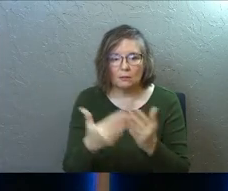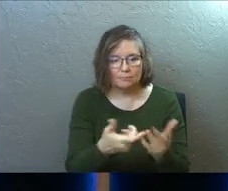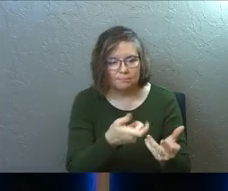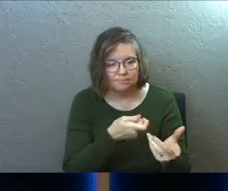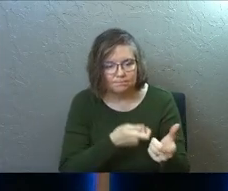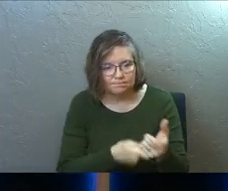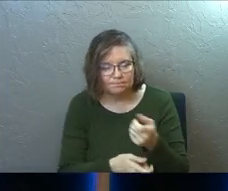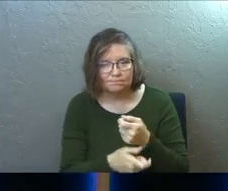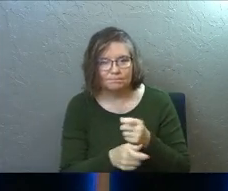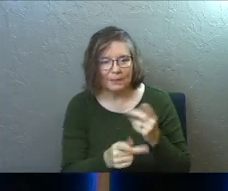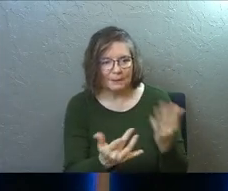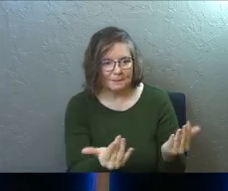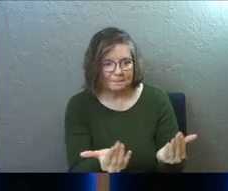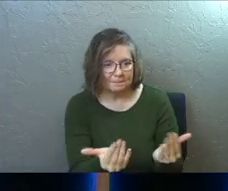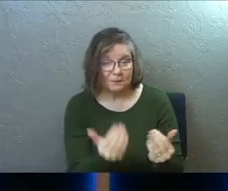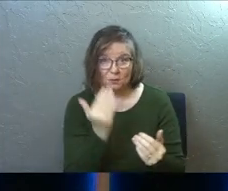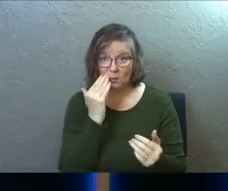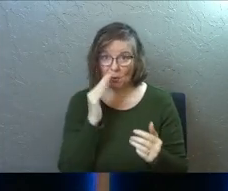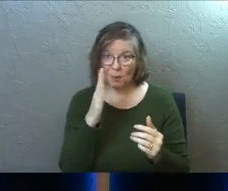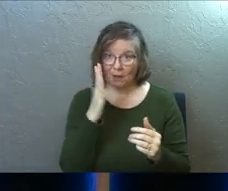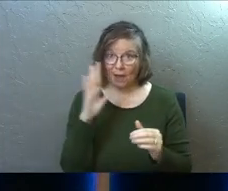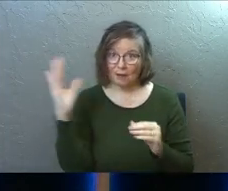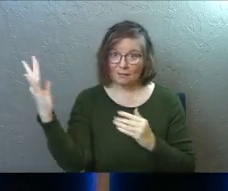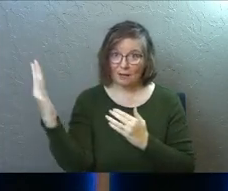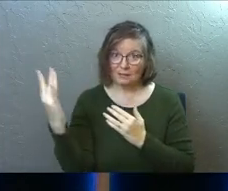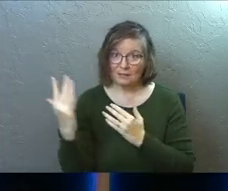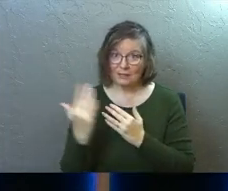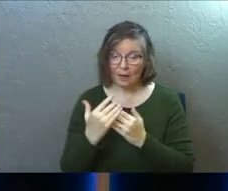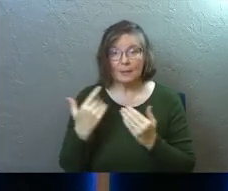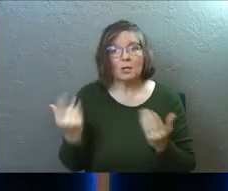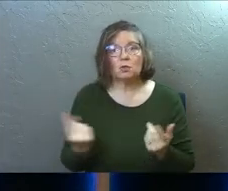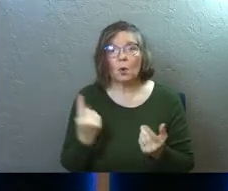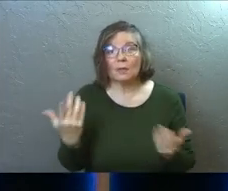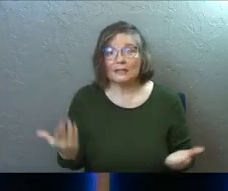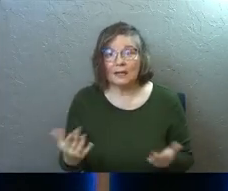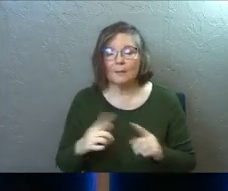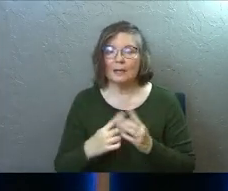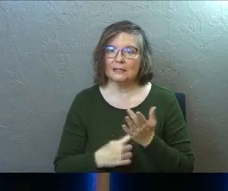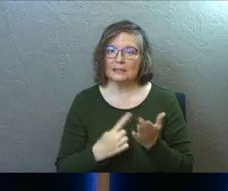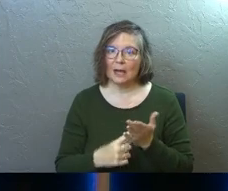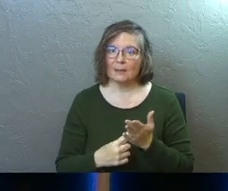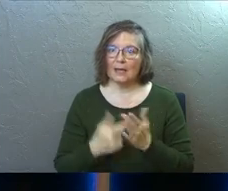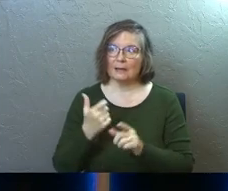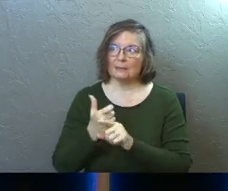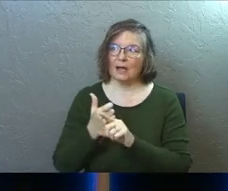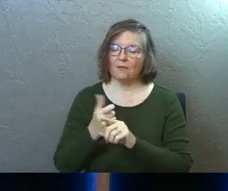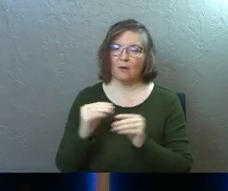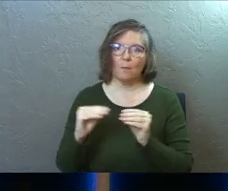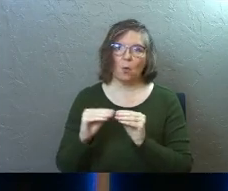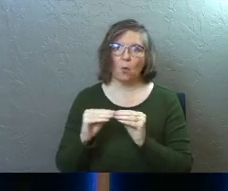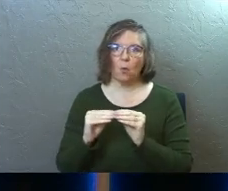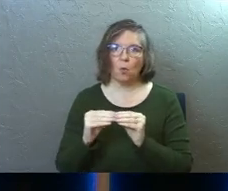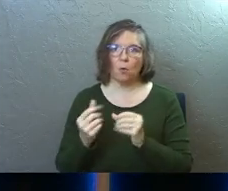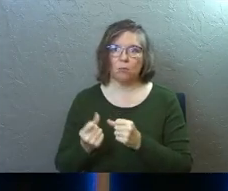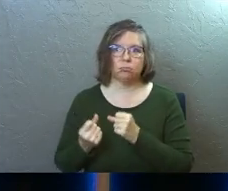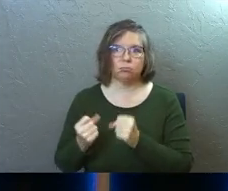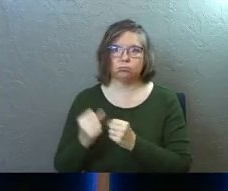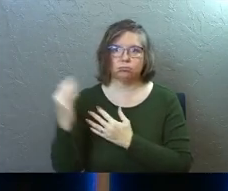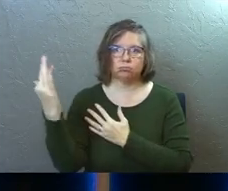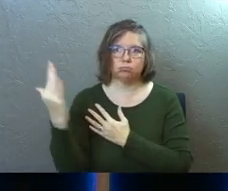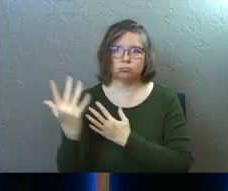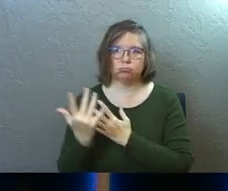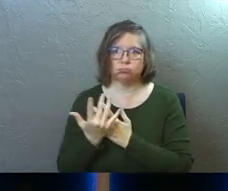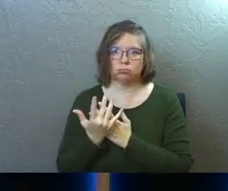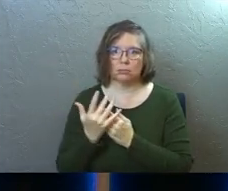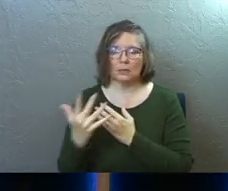Did you know God draws near sometimes? Like God is always here, but sometimes he draws near in a special way. He's been